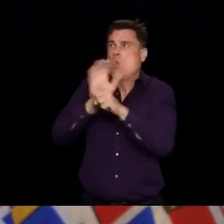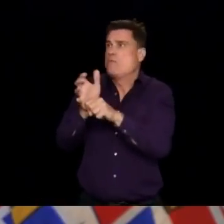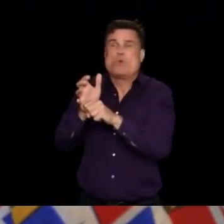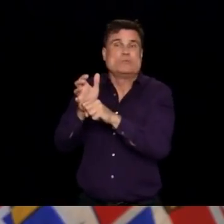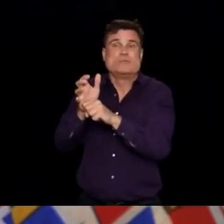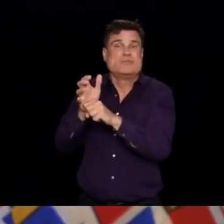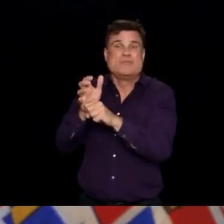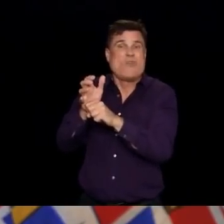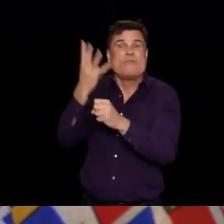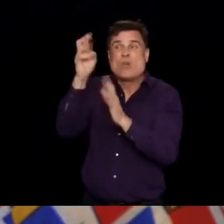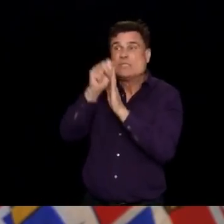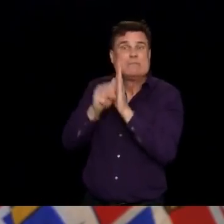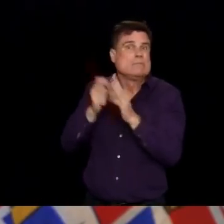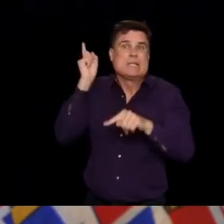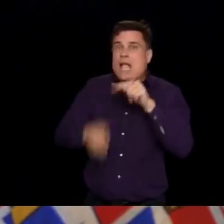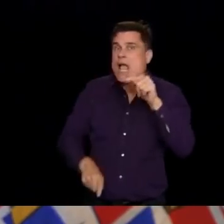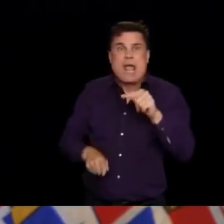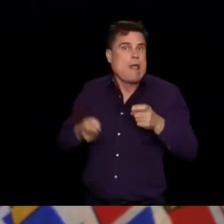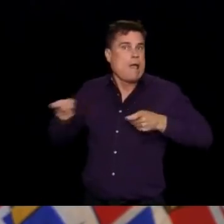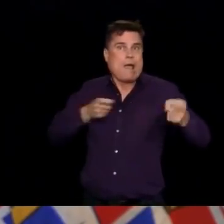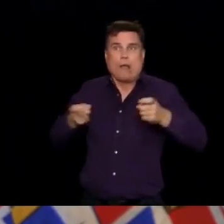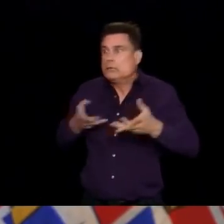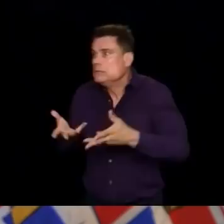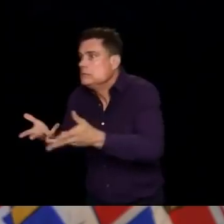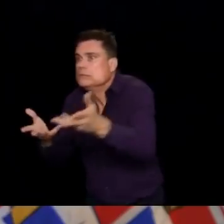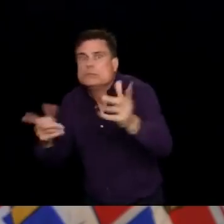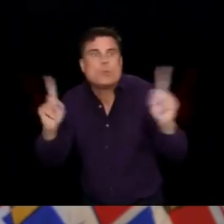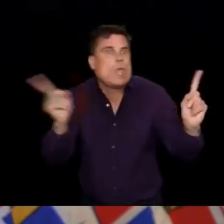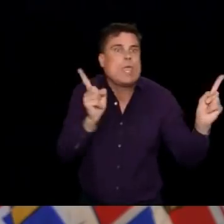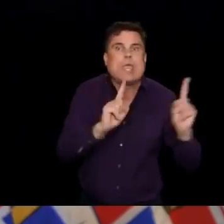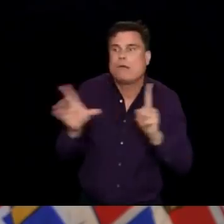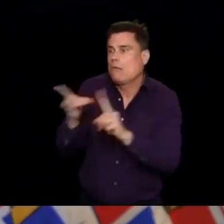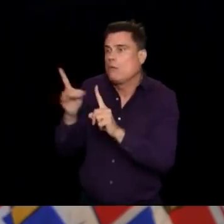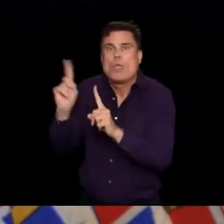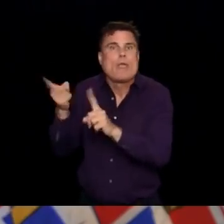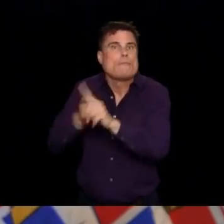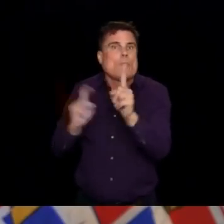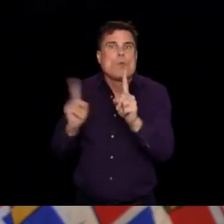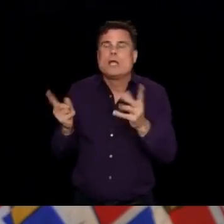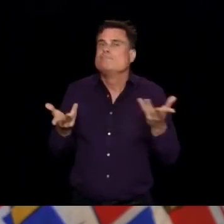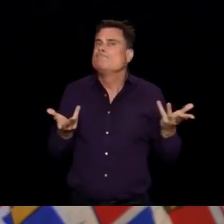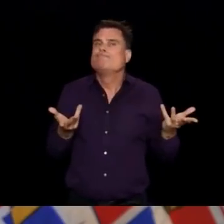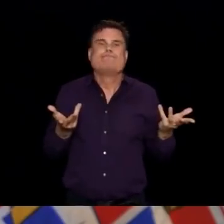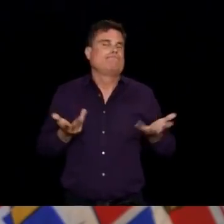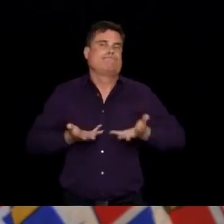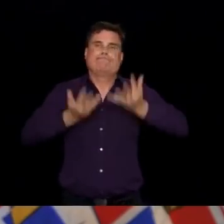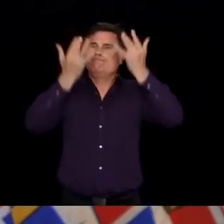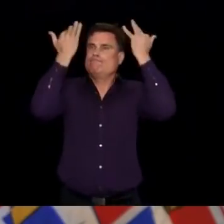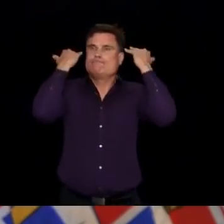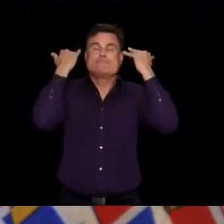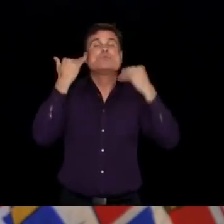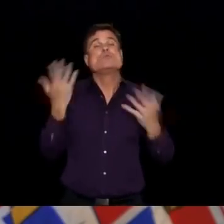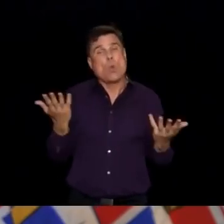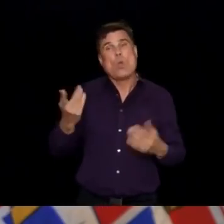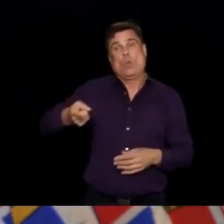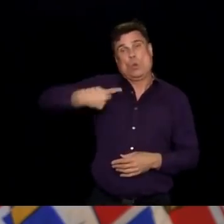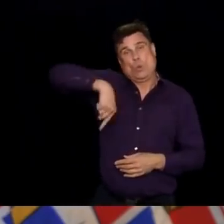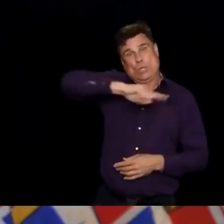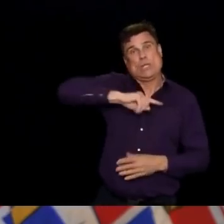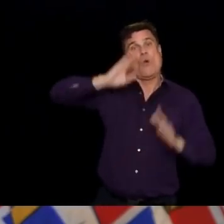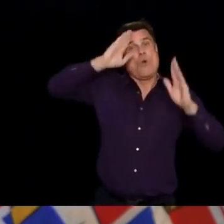of us in North America is for Mexico, is for the United States, is for Canada to all have this virus under control.